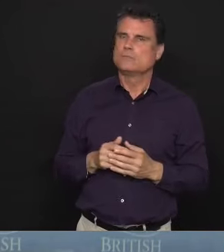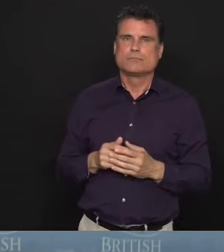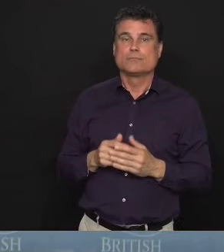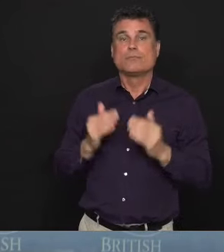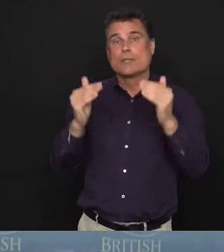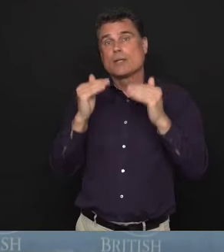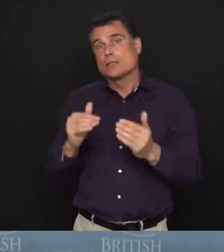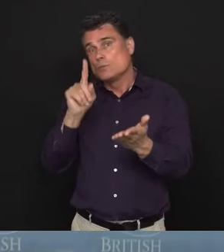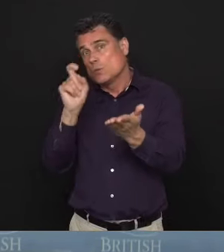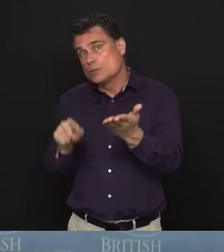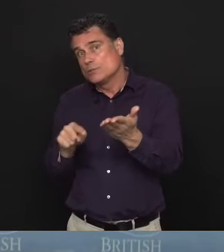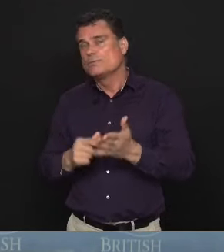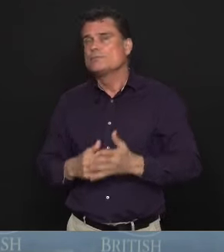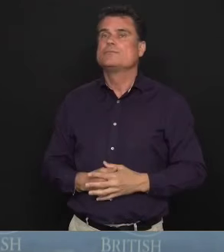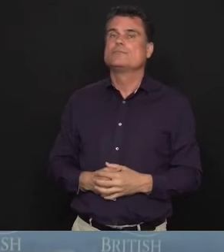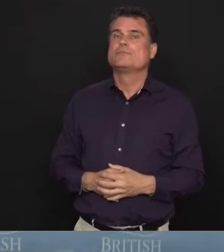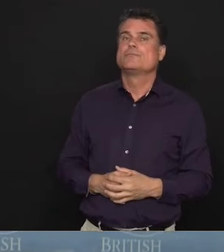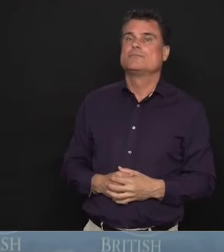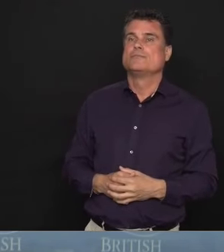Hello?